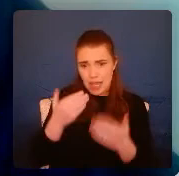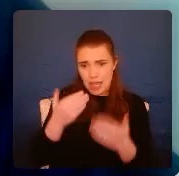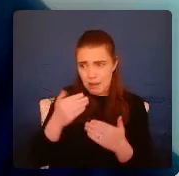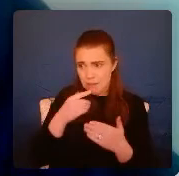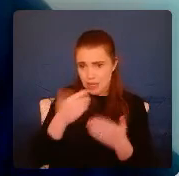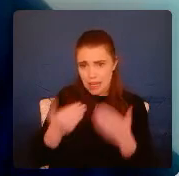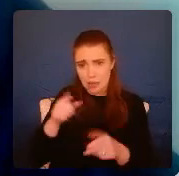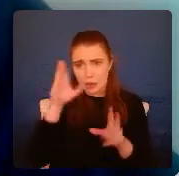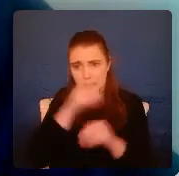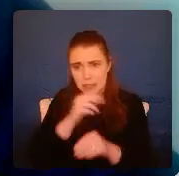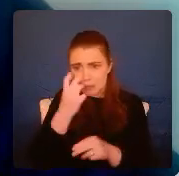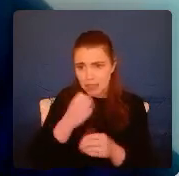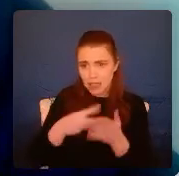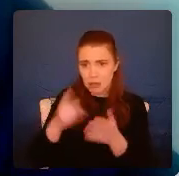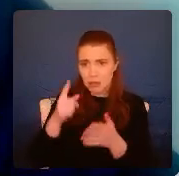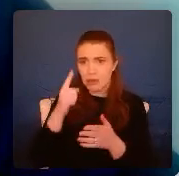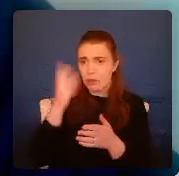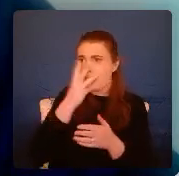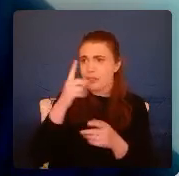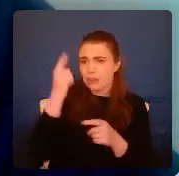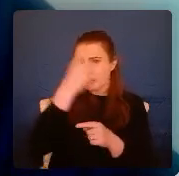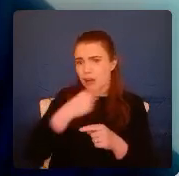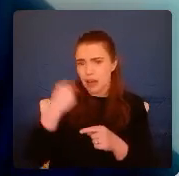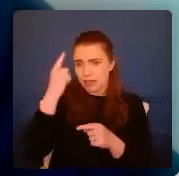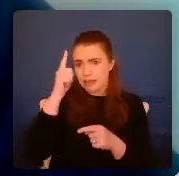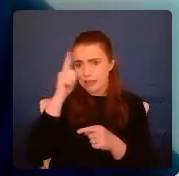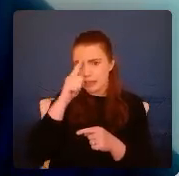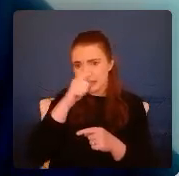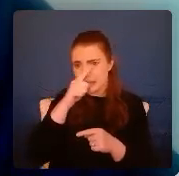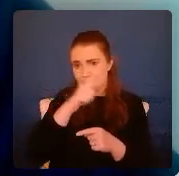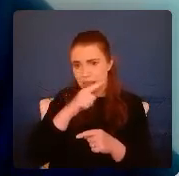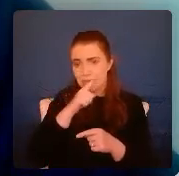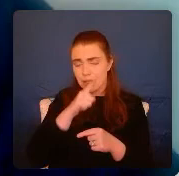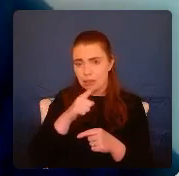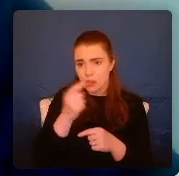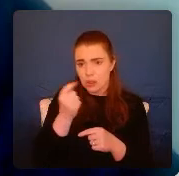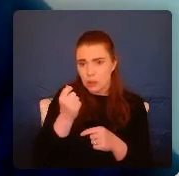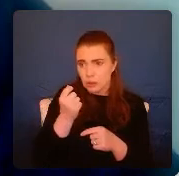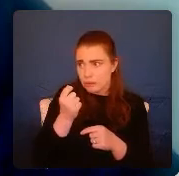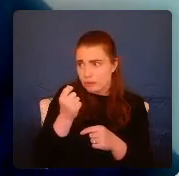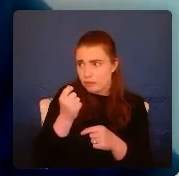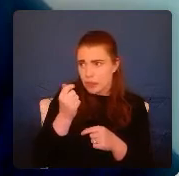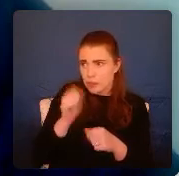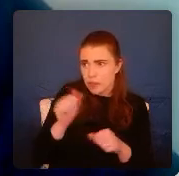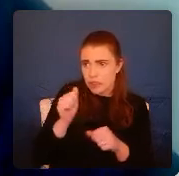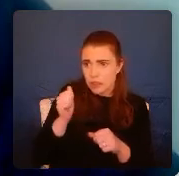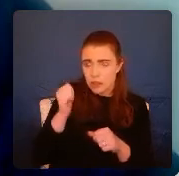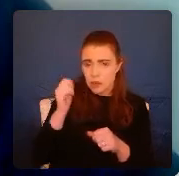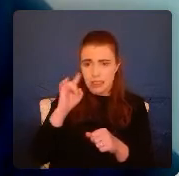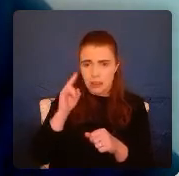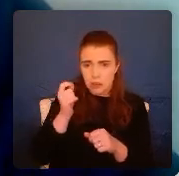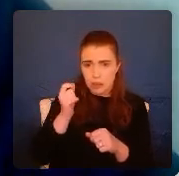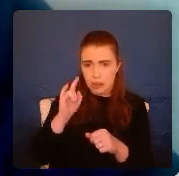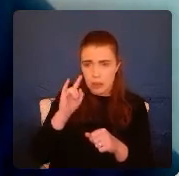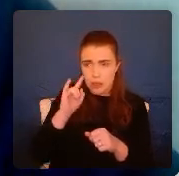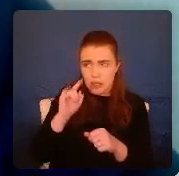when you watch the slow ticking of the clock? Each movement of the hand getting closer to that time when you hear the door opening, the footsteps, holding your